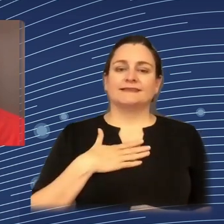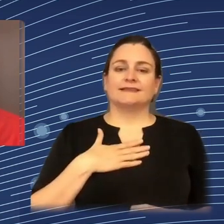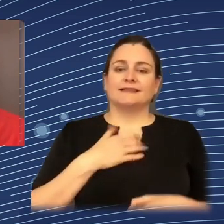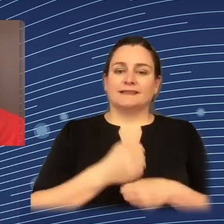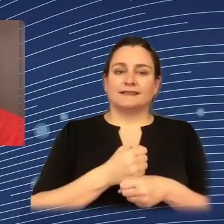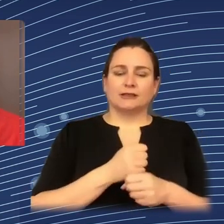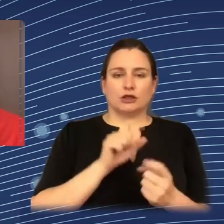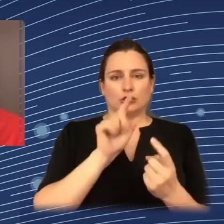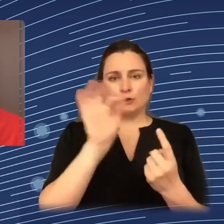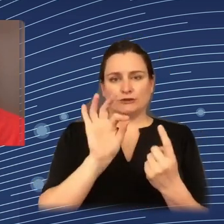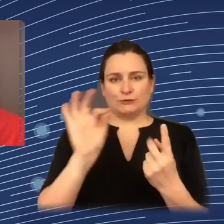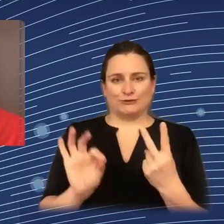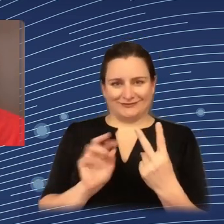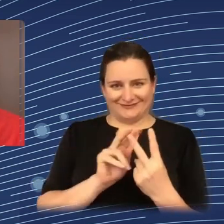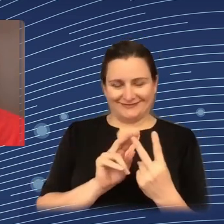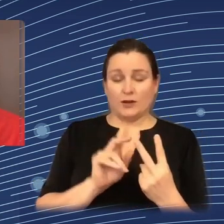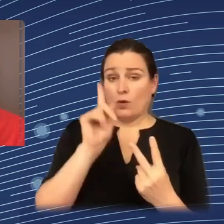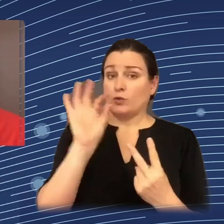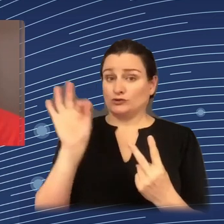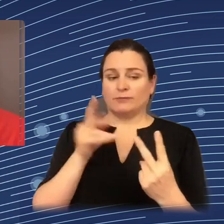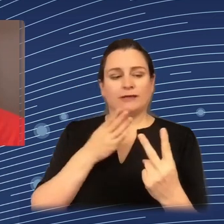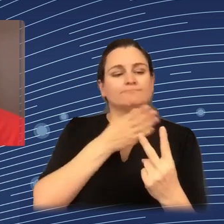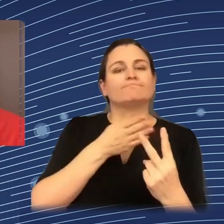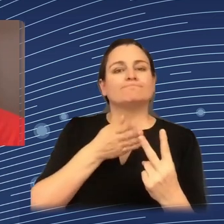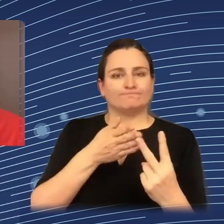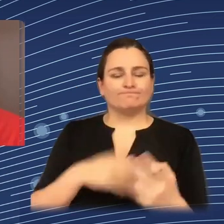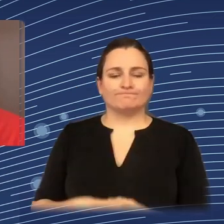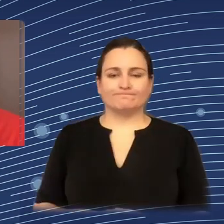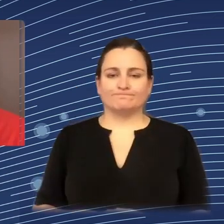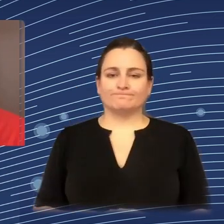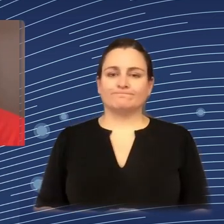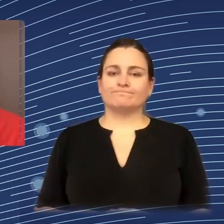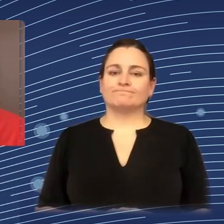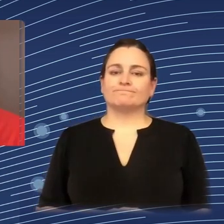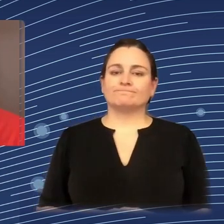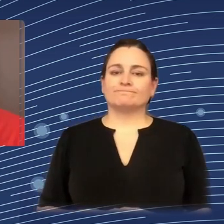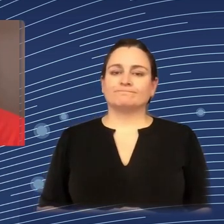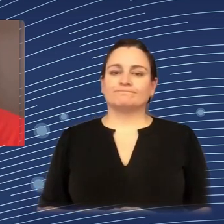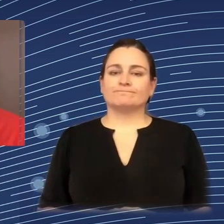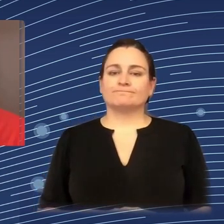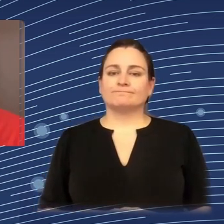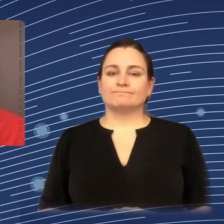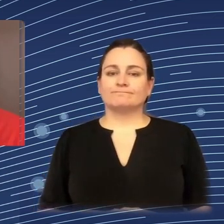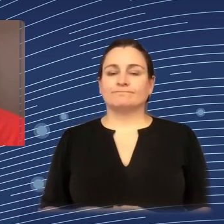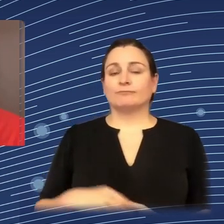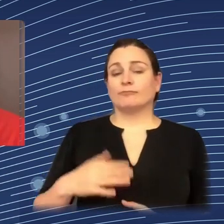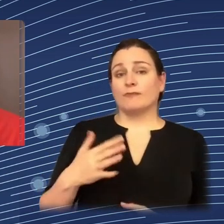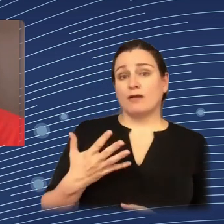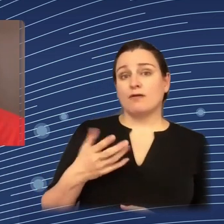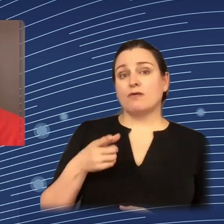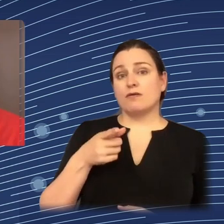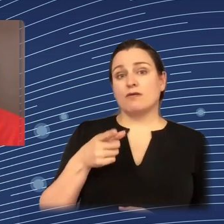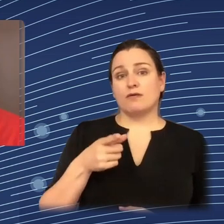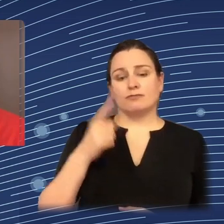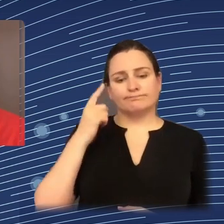Mortetti. So my question is, according to you, and how do you conceptualize the best way to institutionalize this co-design process